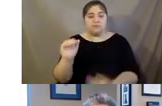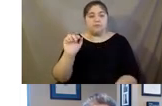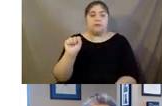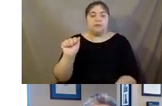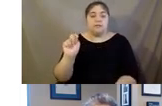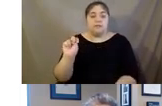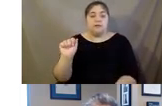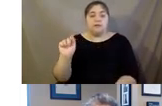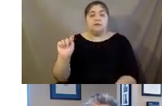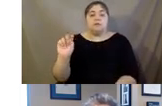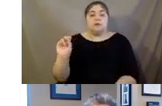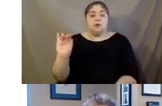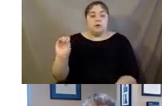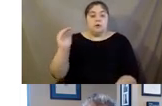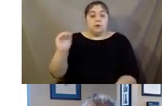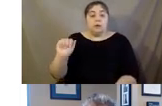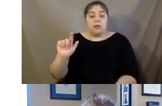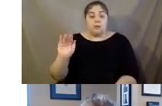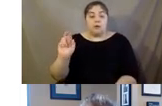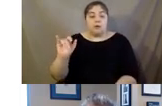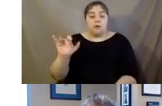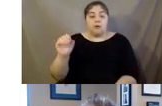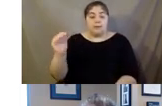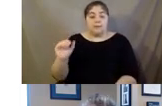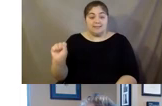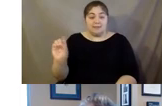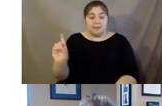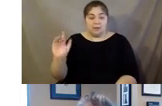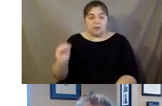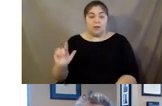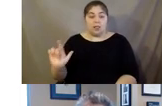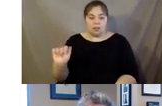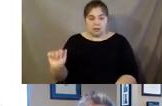Albuquerque, San Diego, and Los Angeles. Next slide.